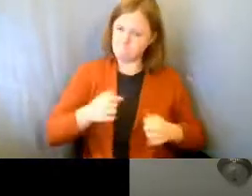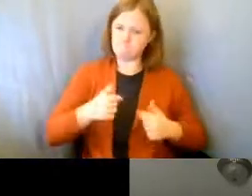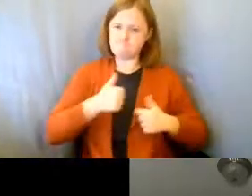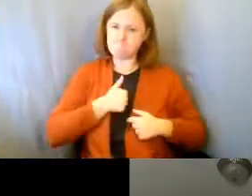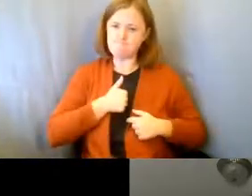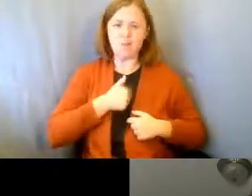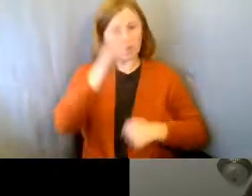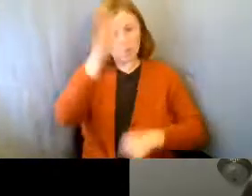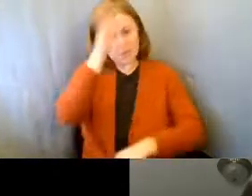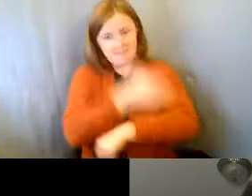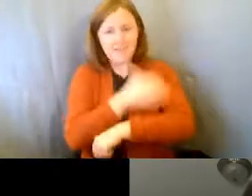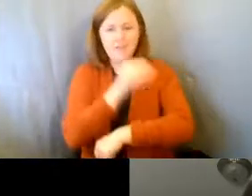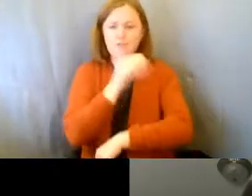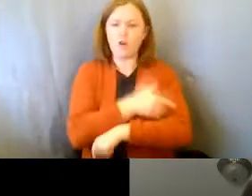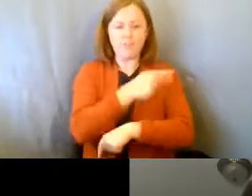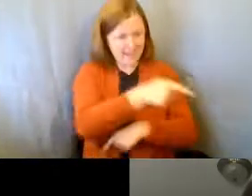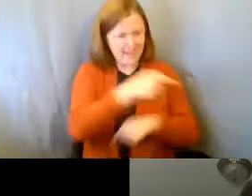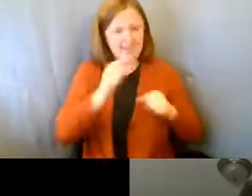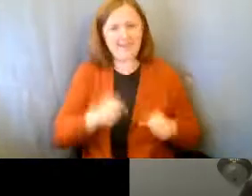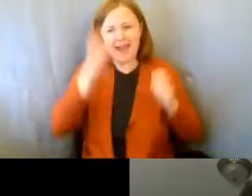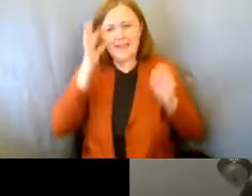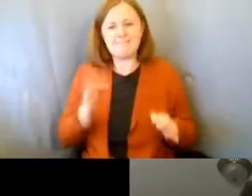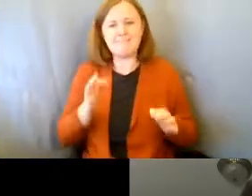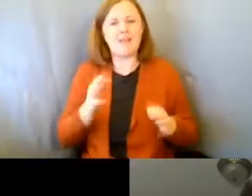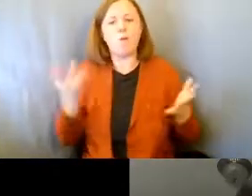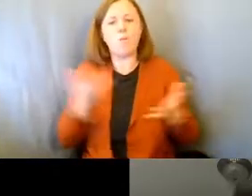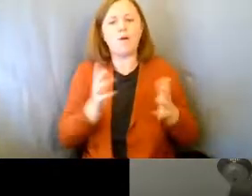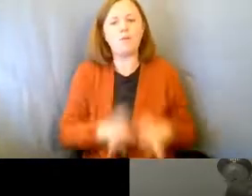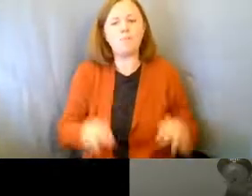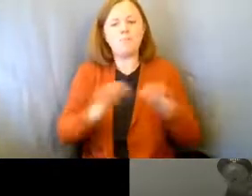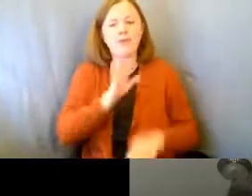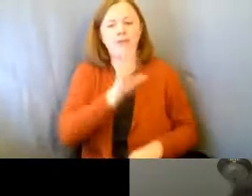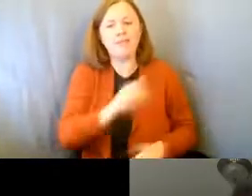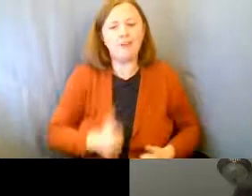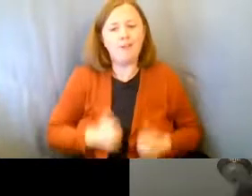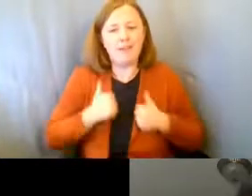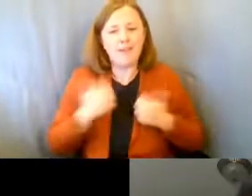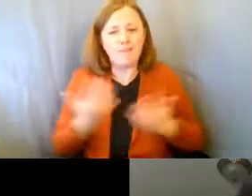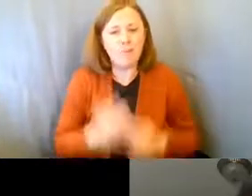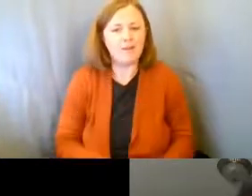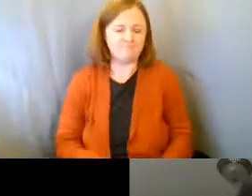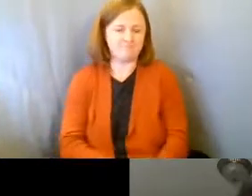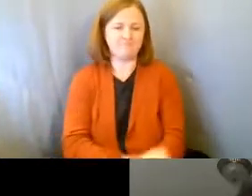Your son or daughter gets to decide what is important in their life, right?